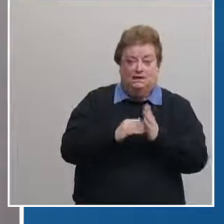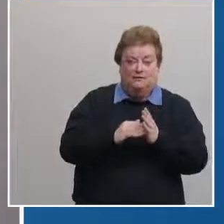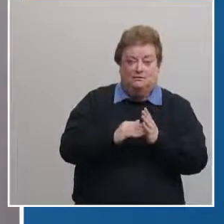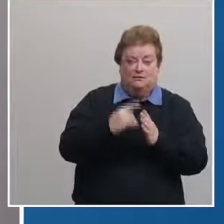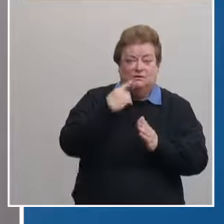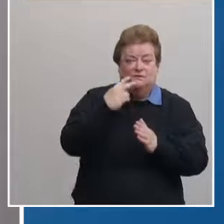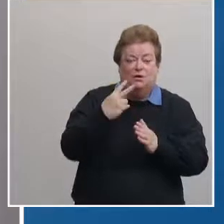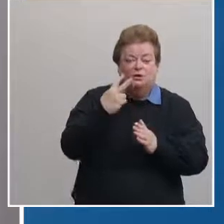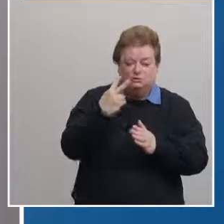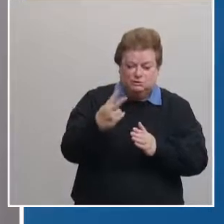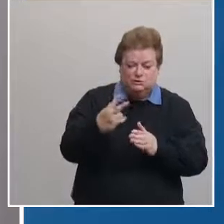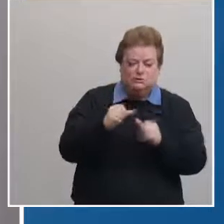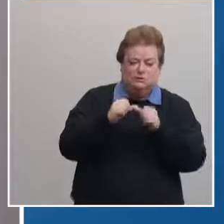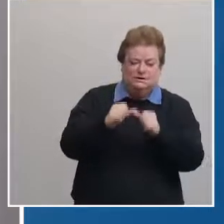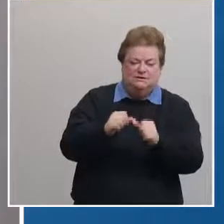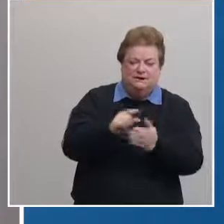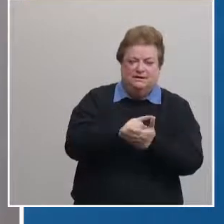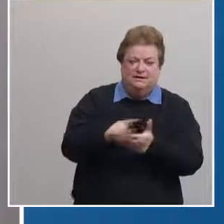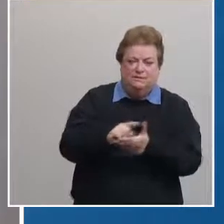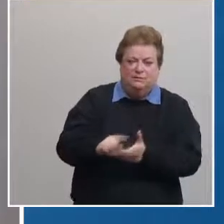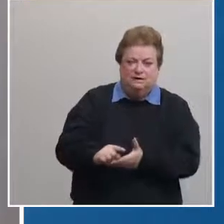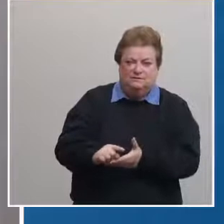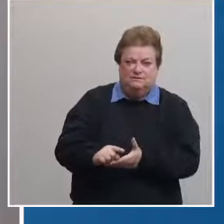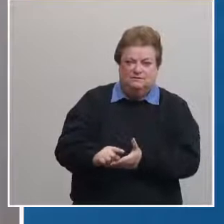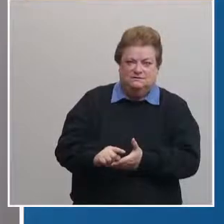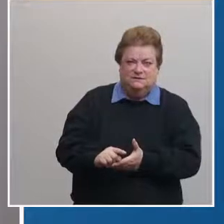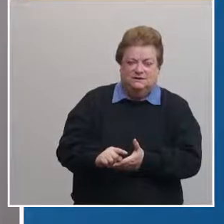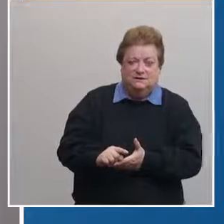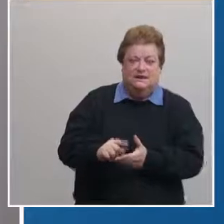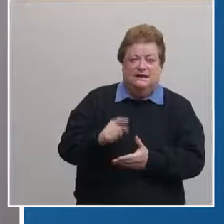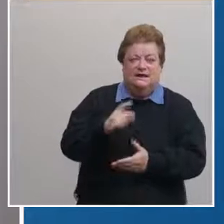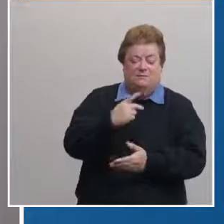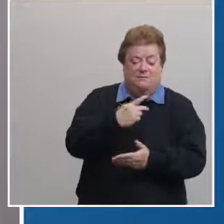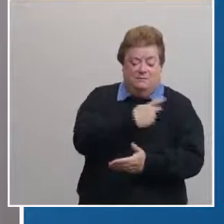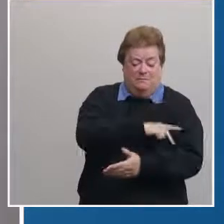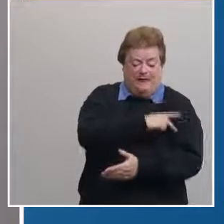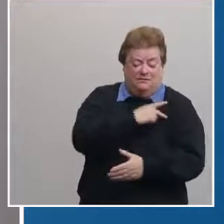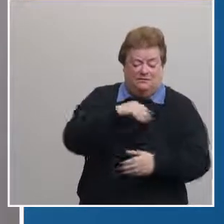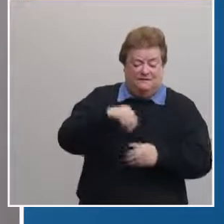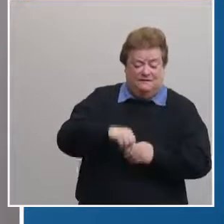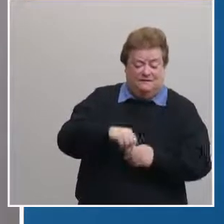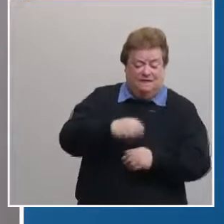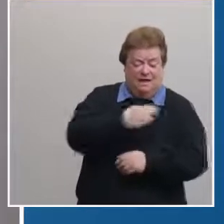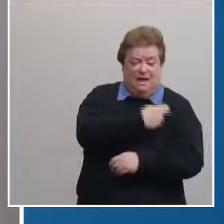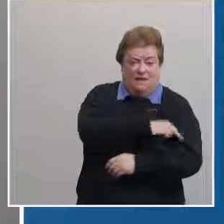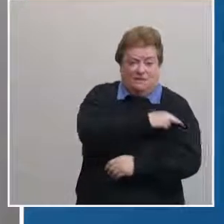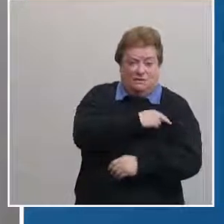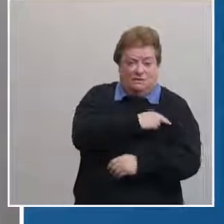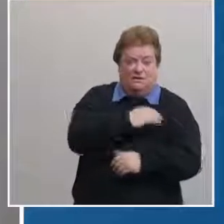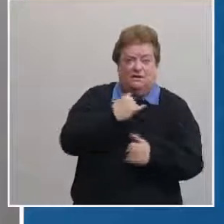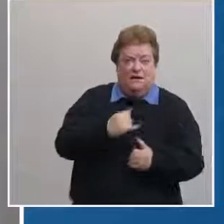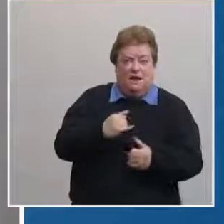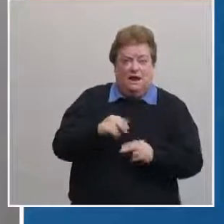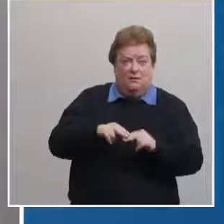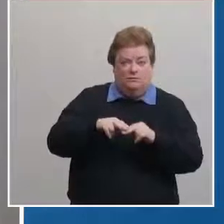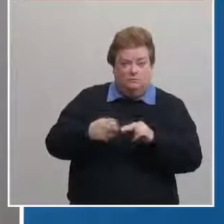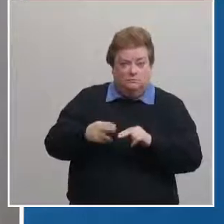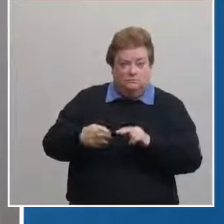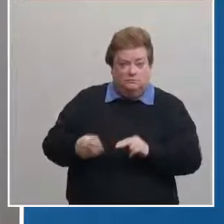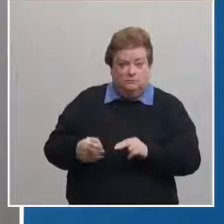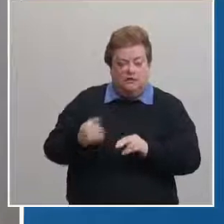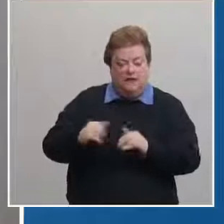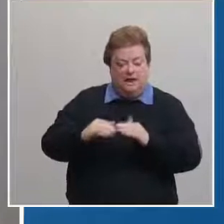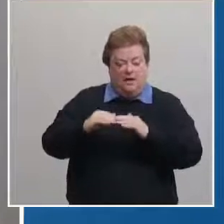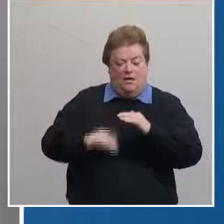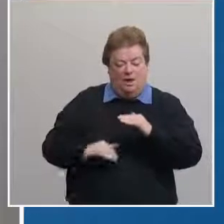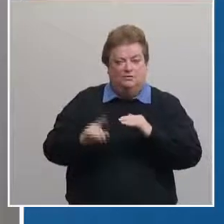for two consecutive weeks the number of covid19 patients hospitalized locally has been declining and has